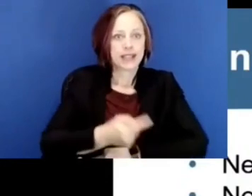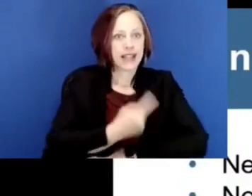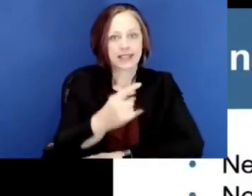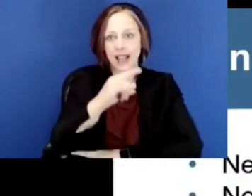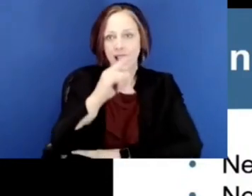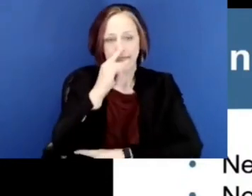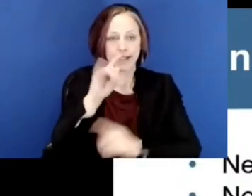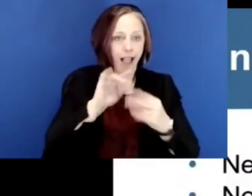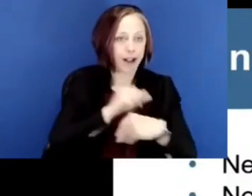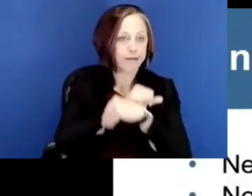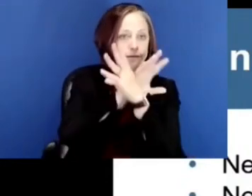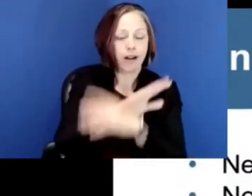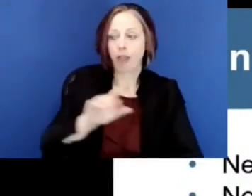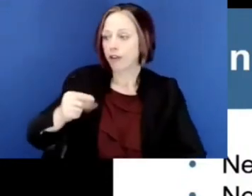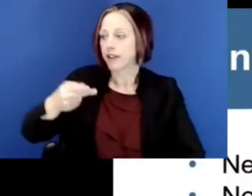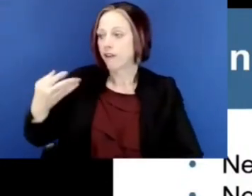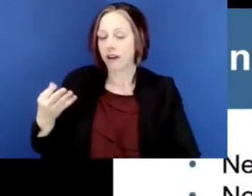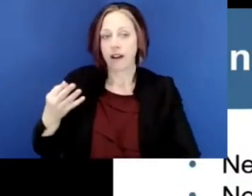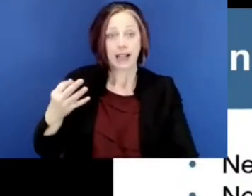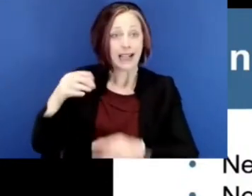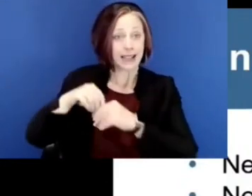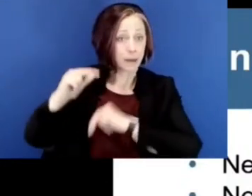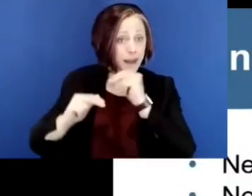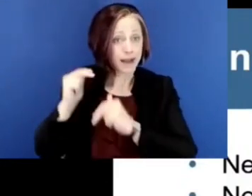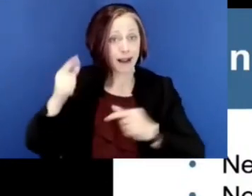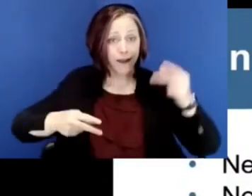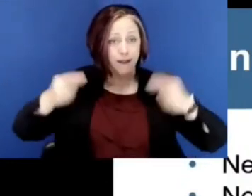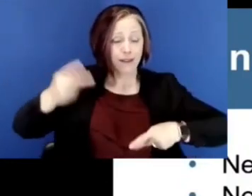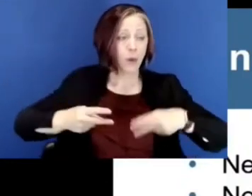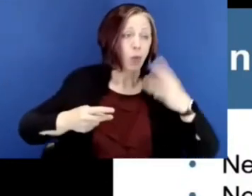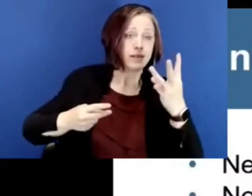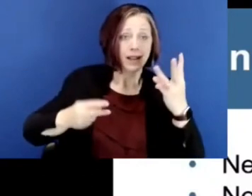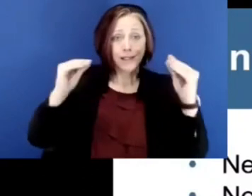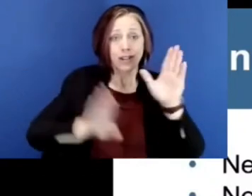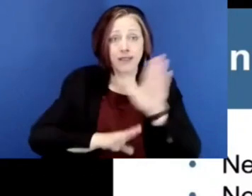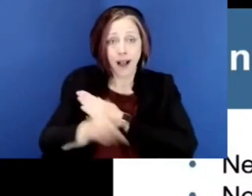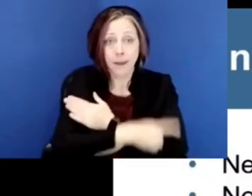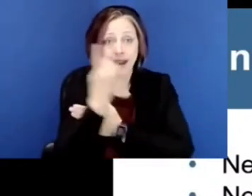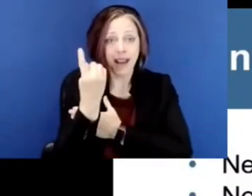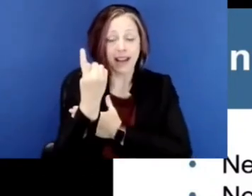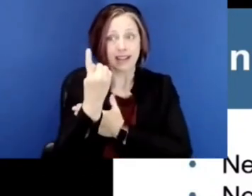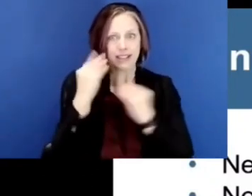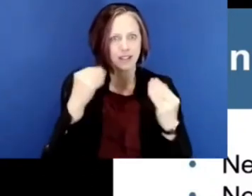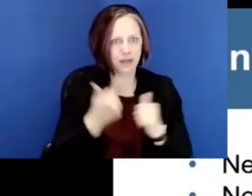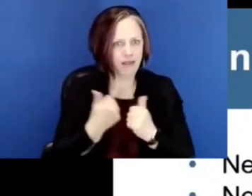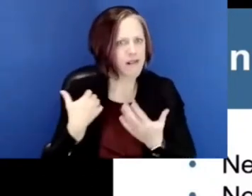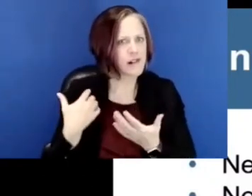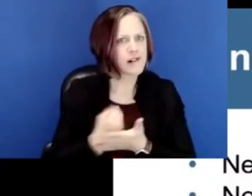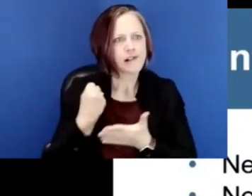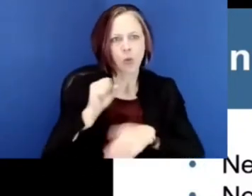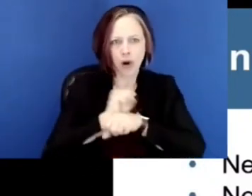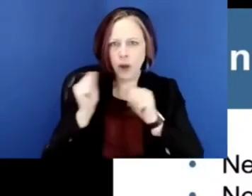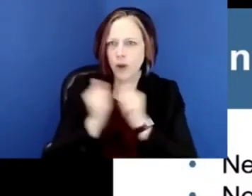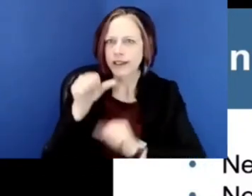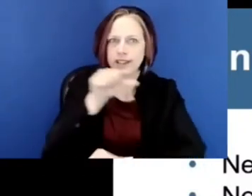days where kids are online and Thursday and Friday they're in the building, Wednesday is a teacher development day and a day where teachers